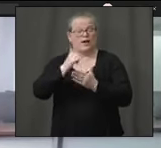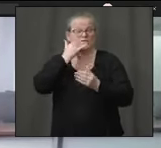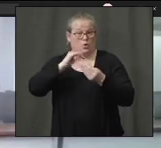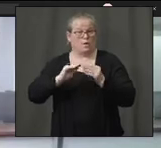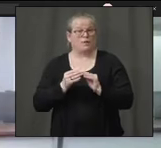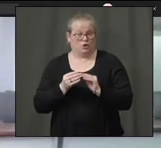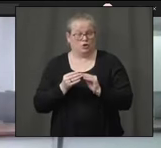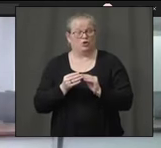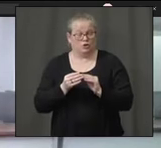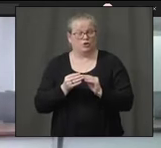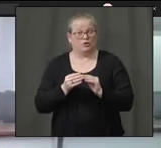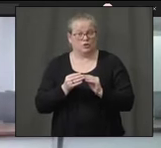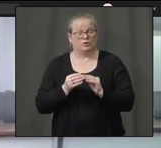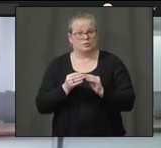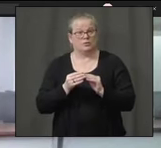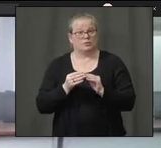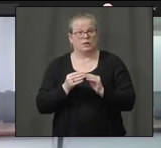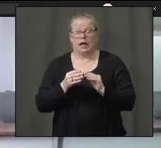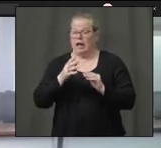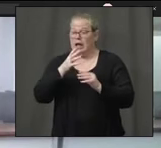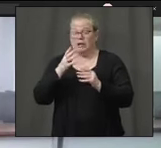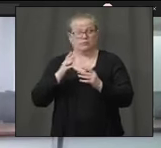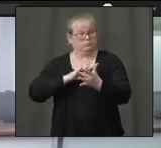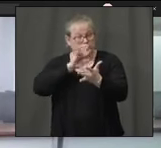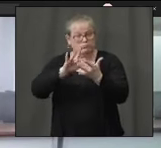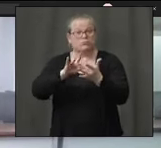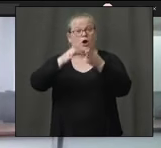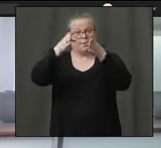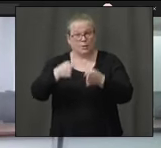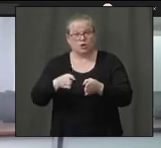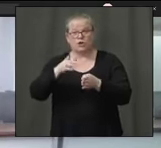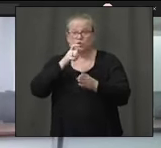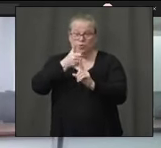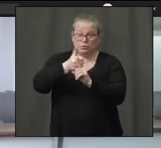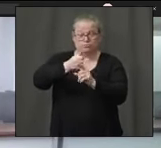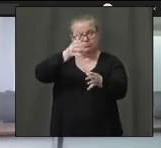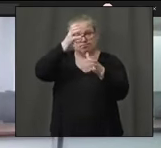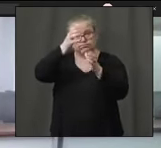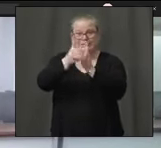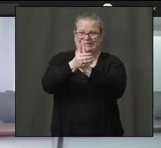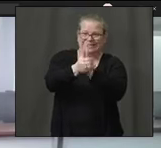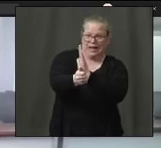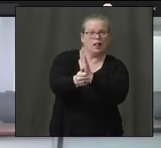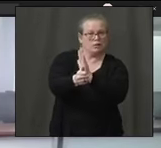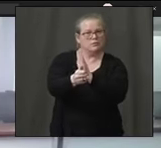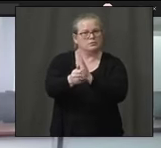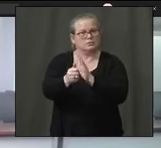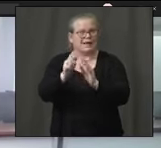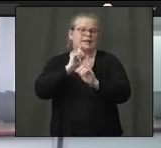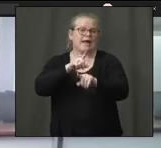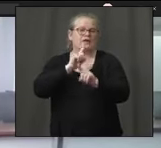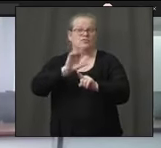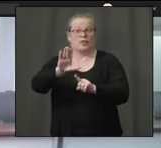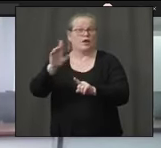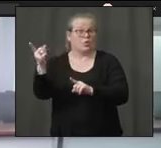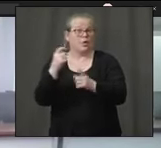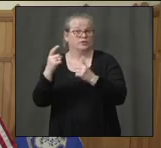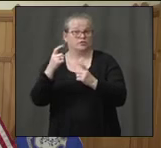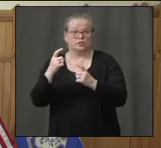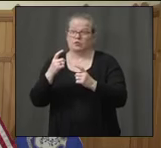and access to the skilled and trained individuals who populate that line every day. Thanks, Sarah.